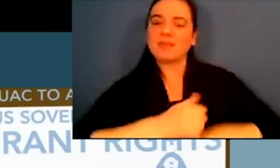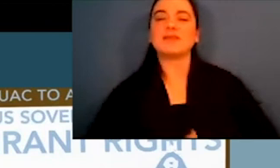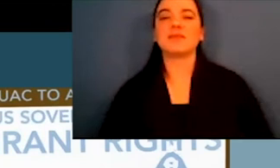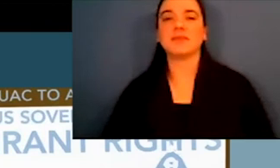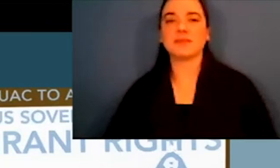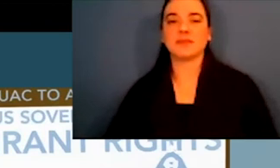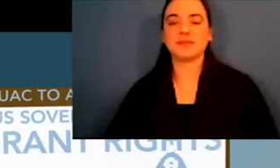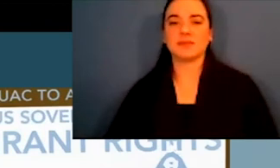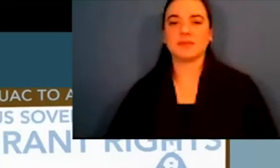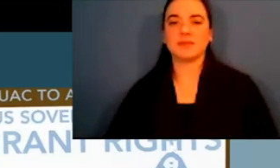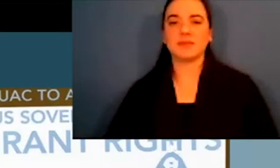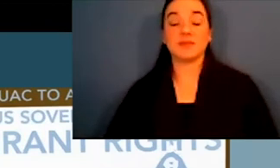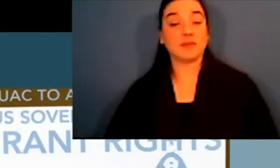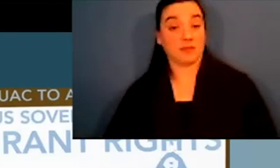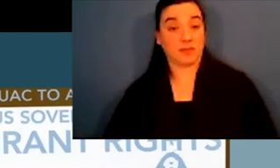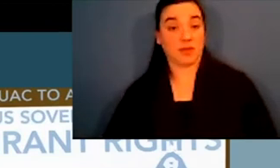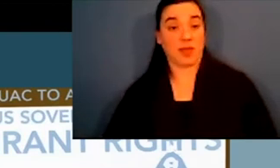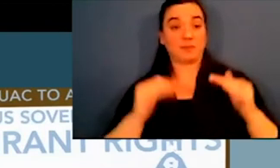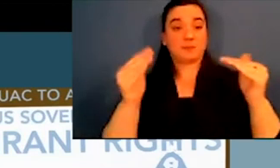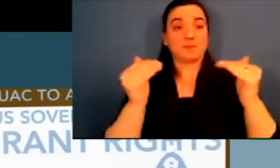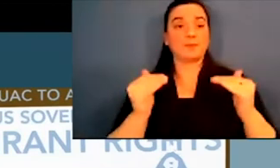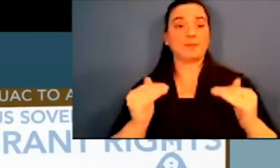5% of it has been extracted.